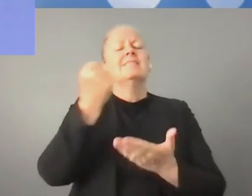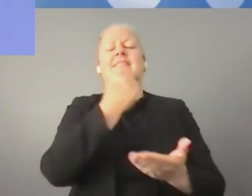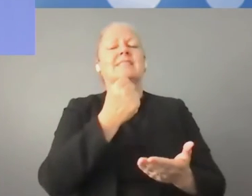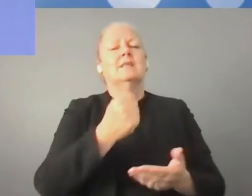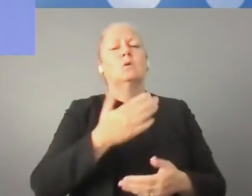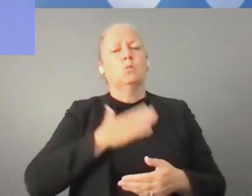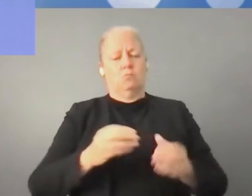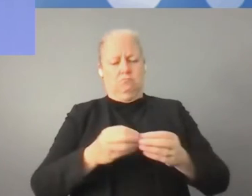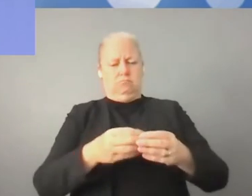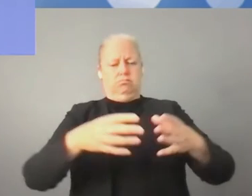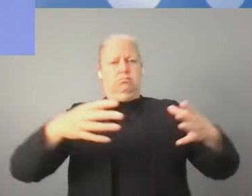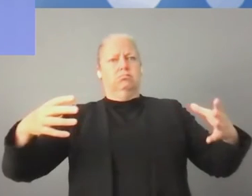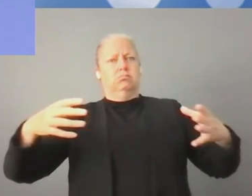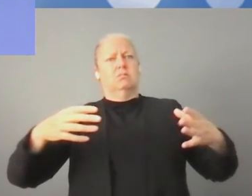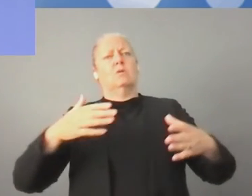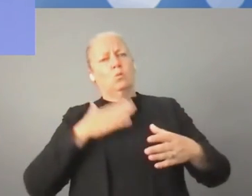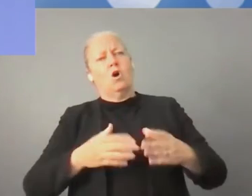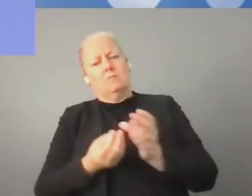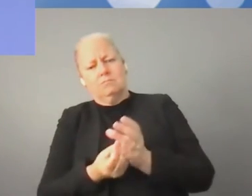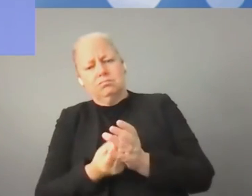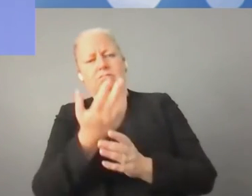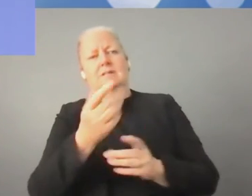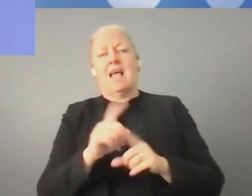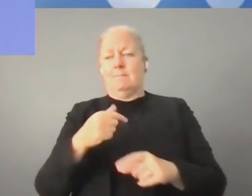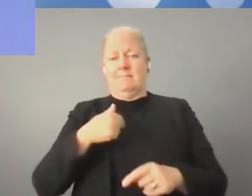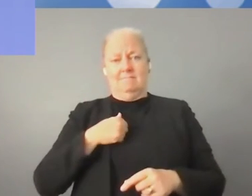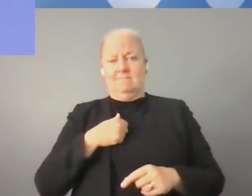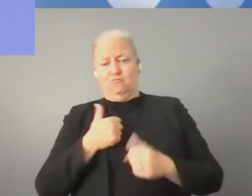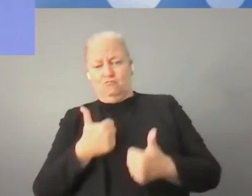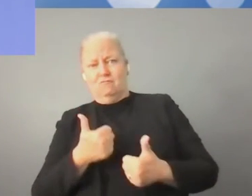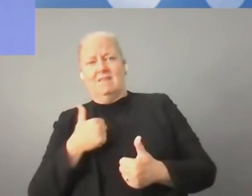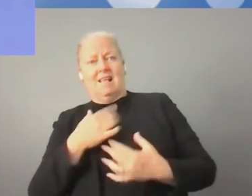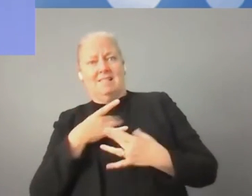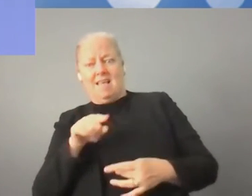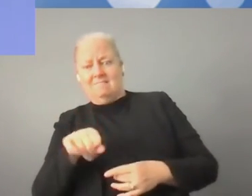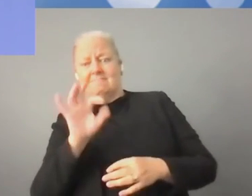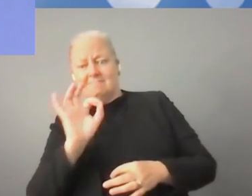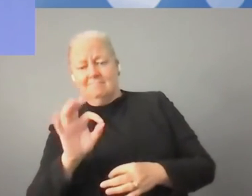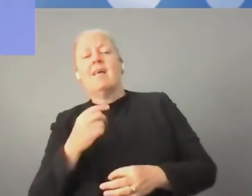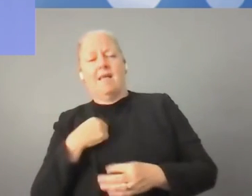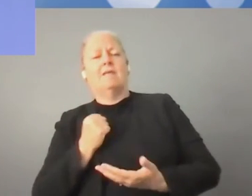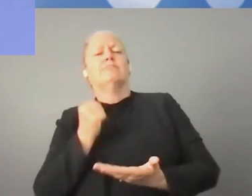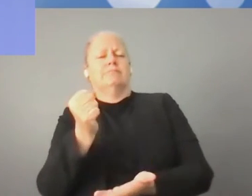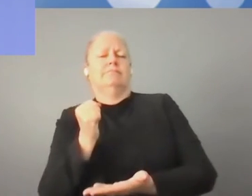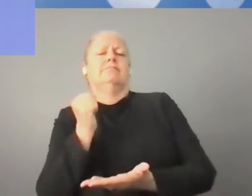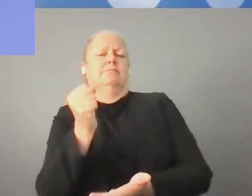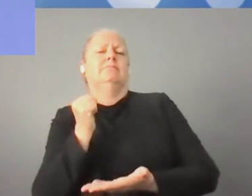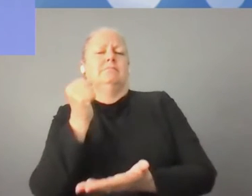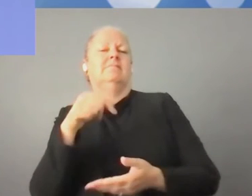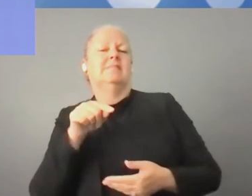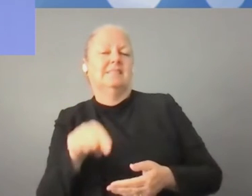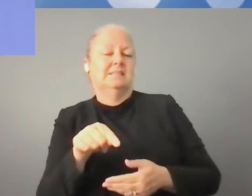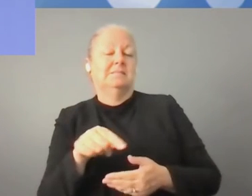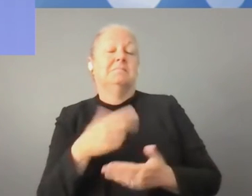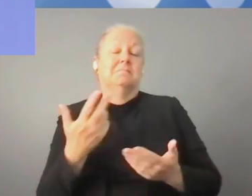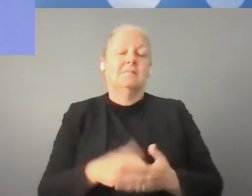They want to keep doing what they like. But that, of course, is just part of the picture. And, of course, grants have